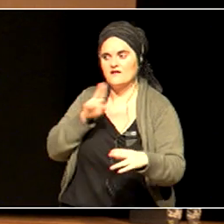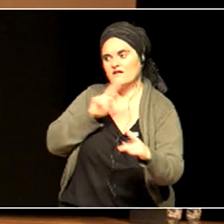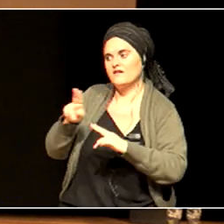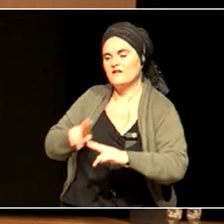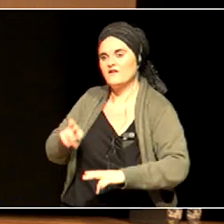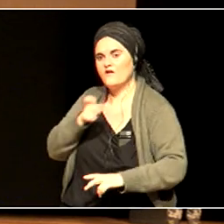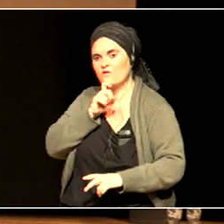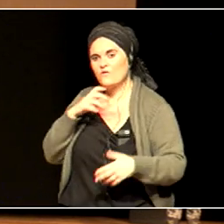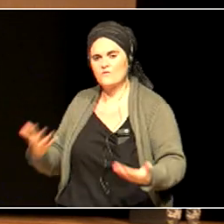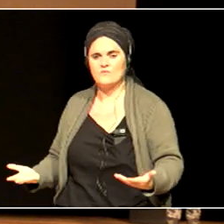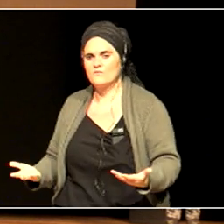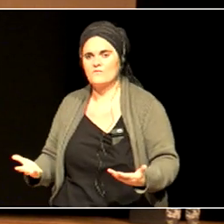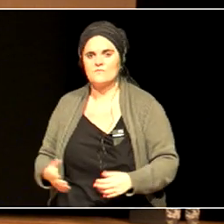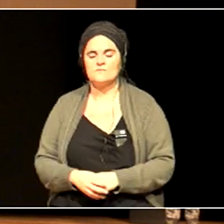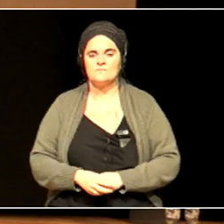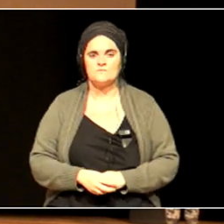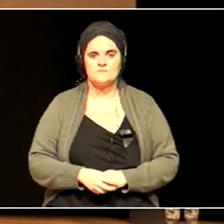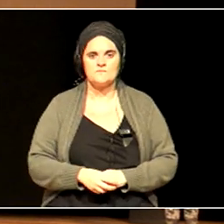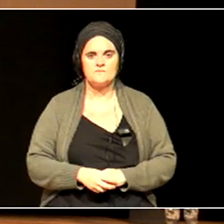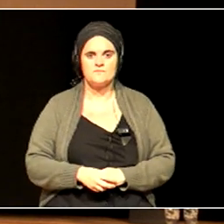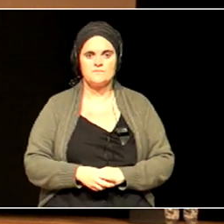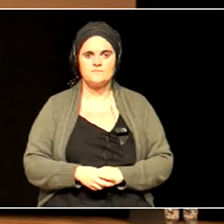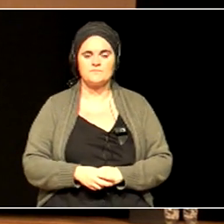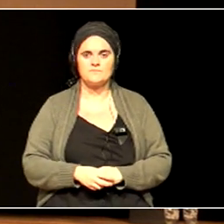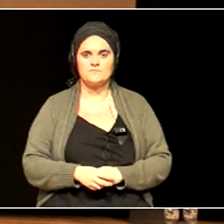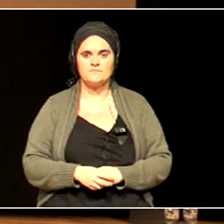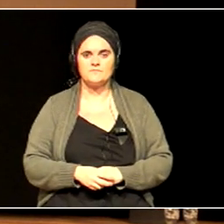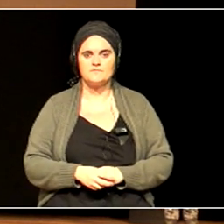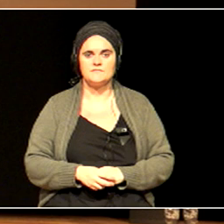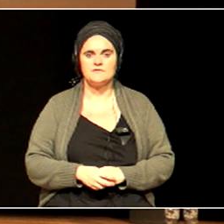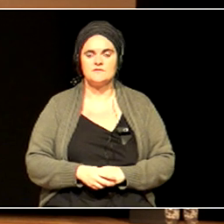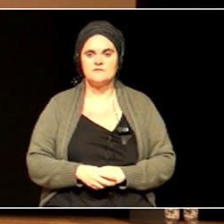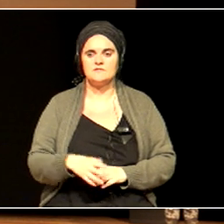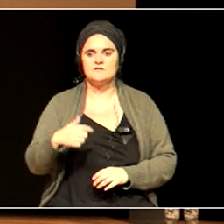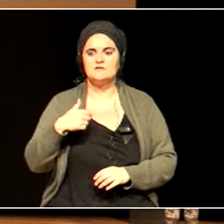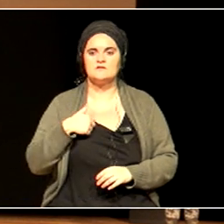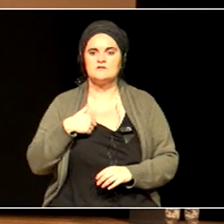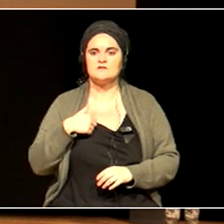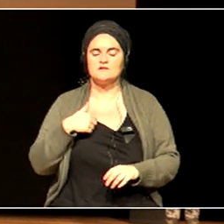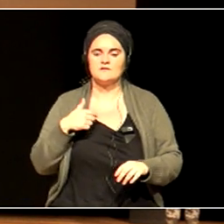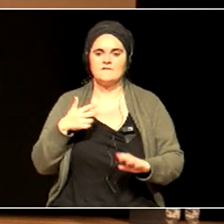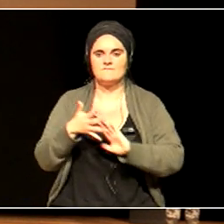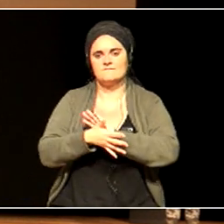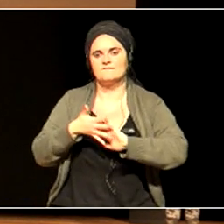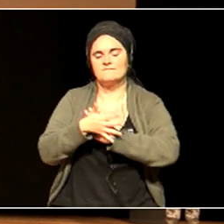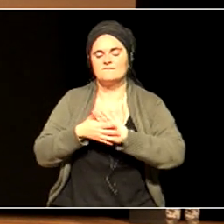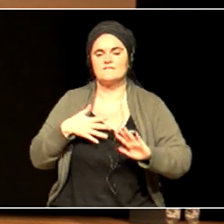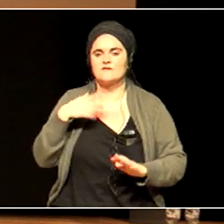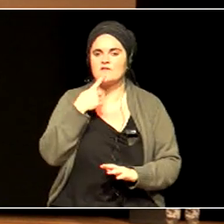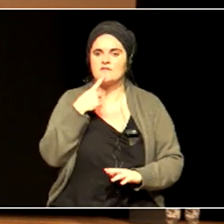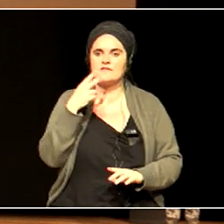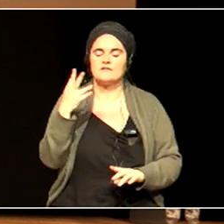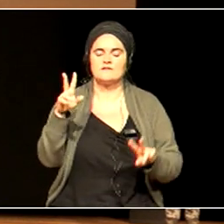I had a little to say, I think, about migration in relation to the knowledge that's needed in schools. If we ask the